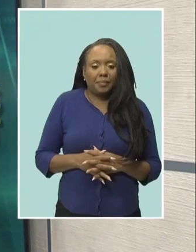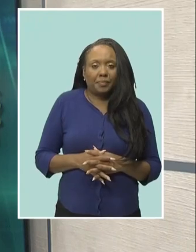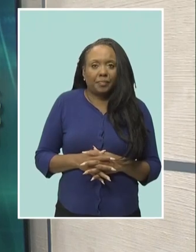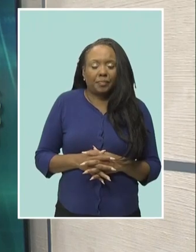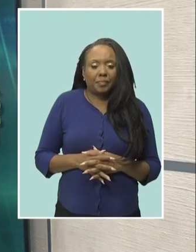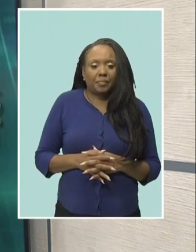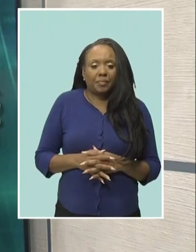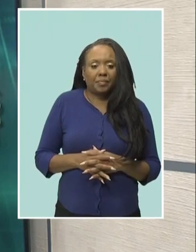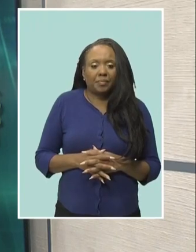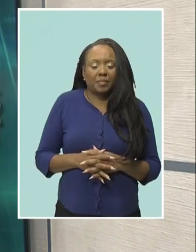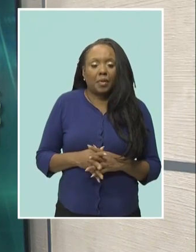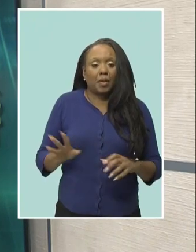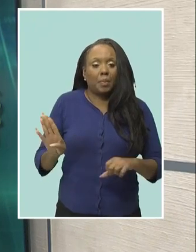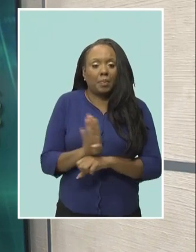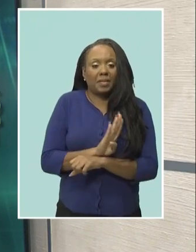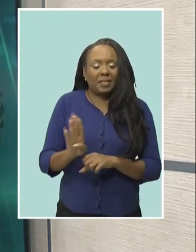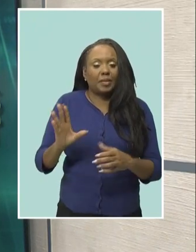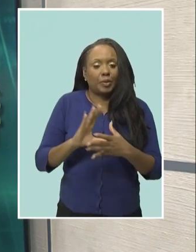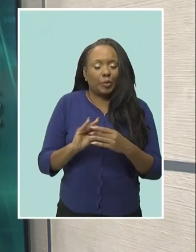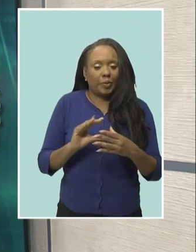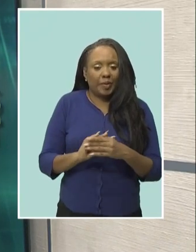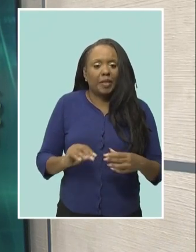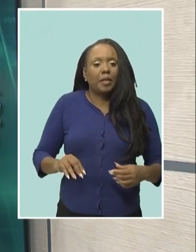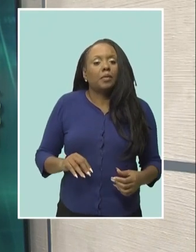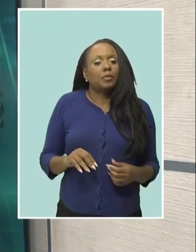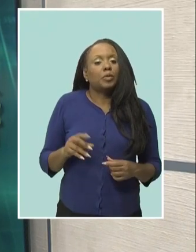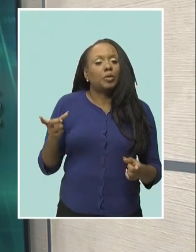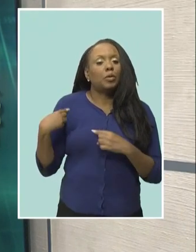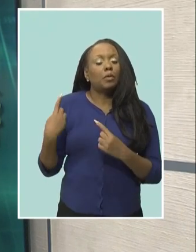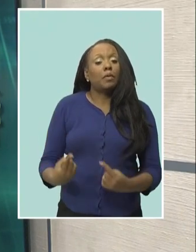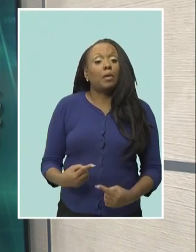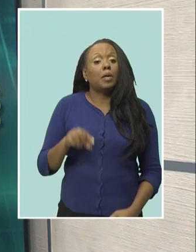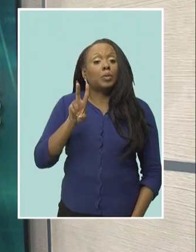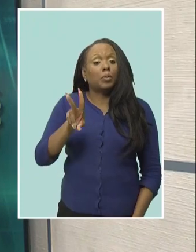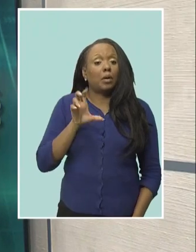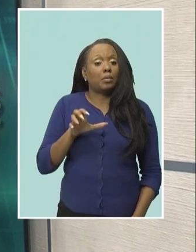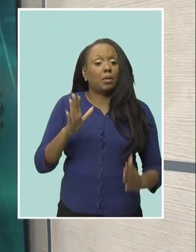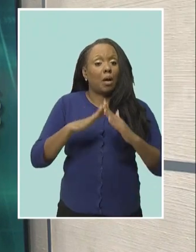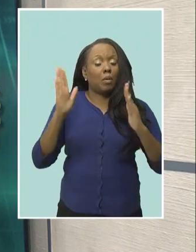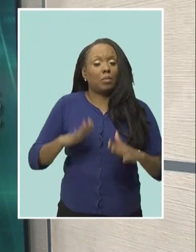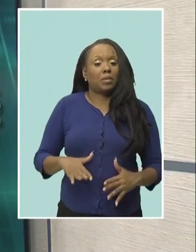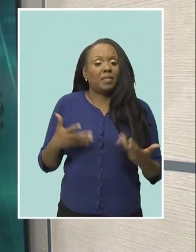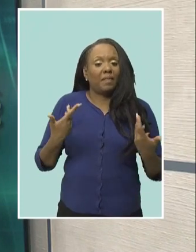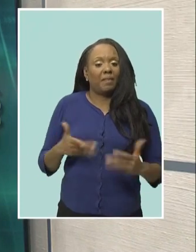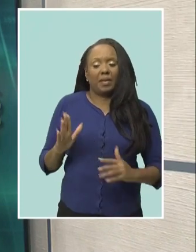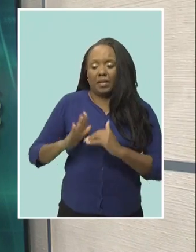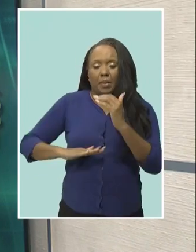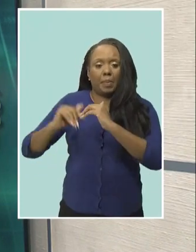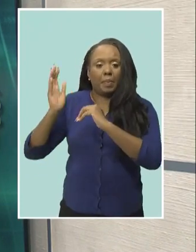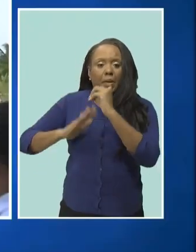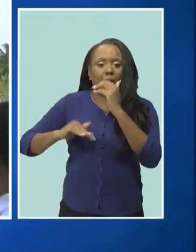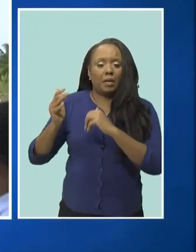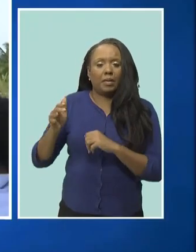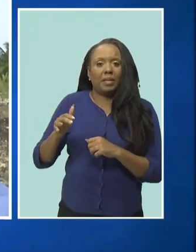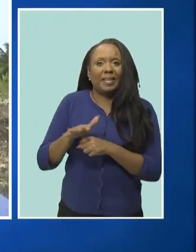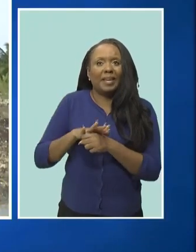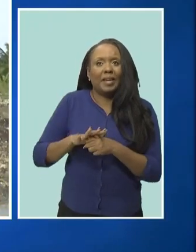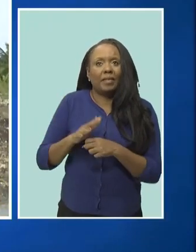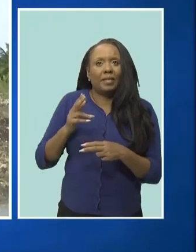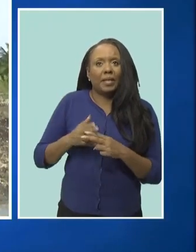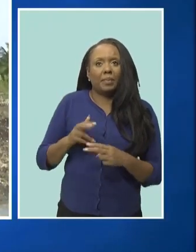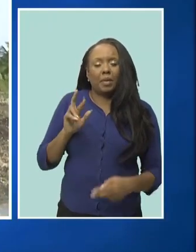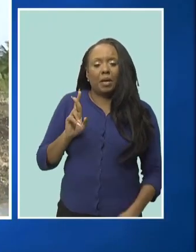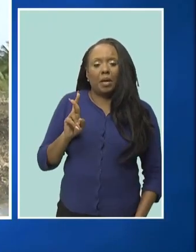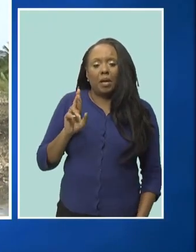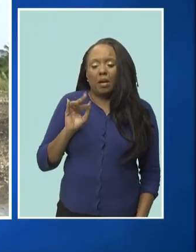in this evening's business news 200 houses have been completed at ridge meadows development in christ church sales consultant susan